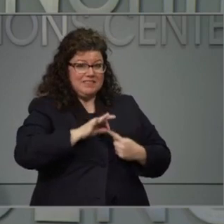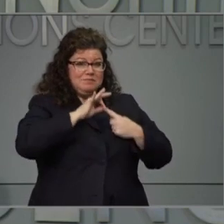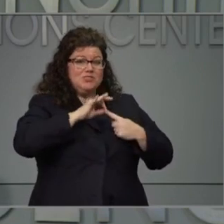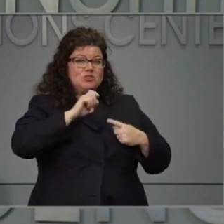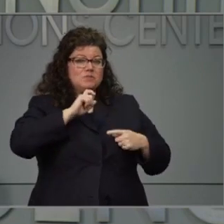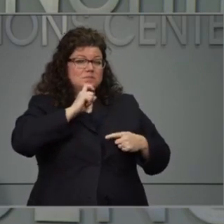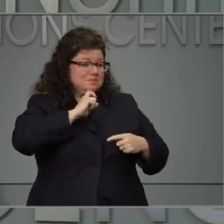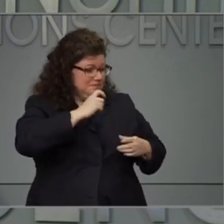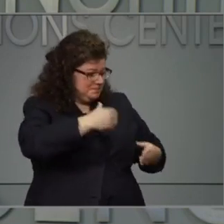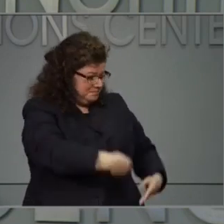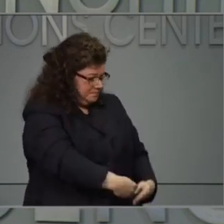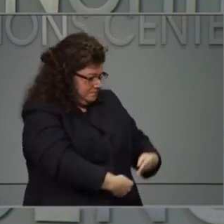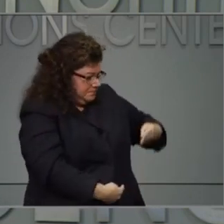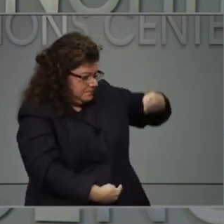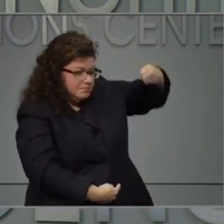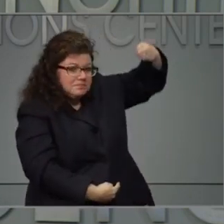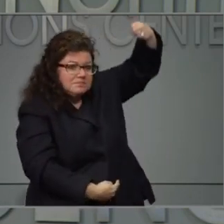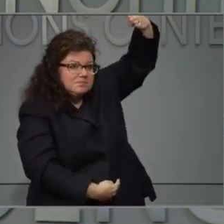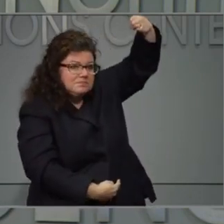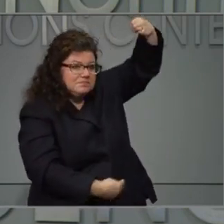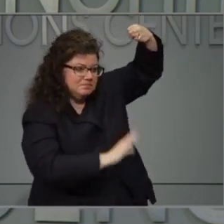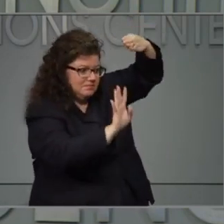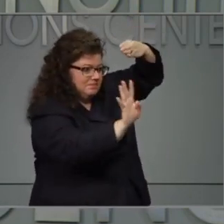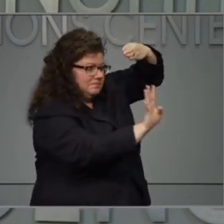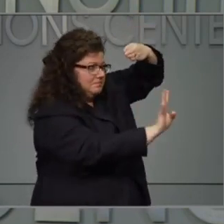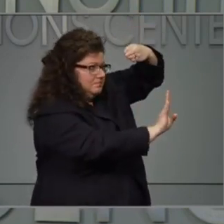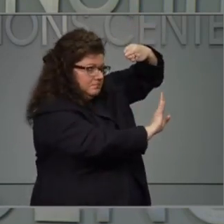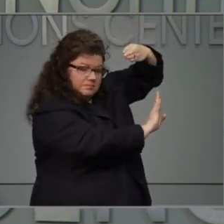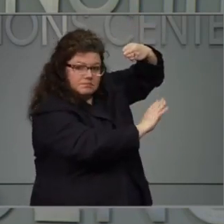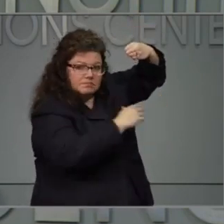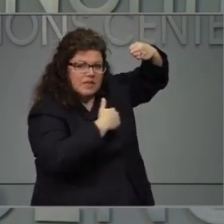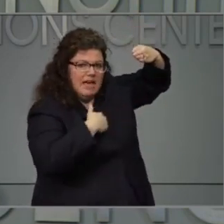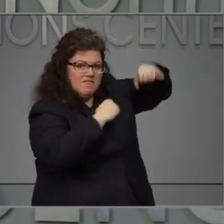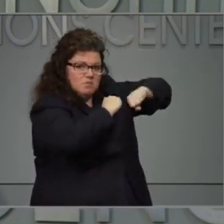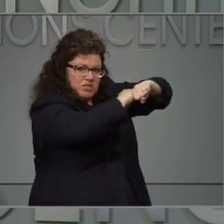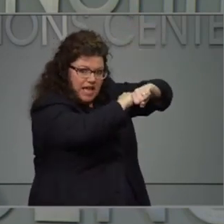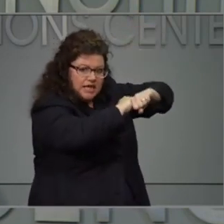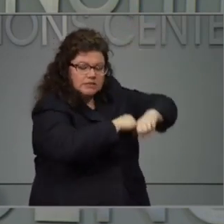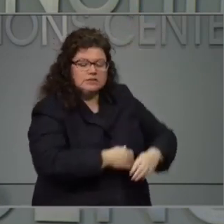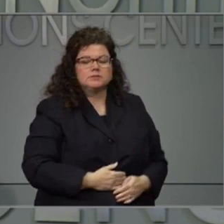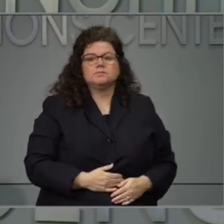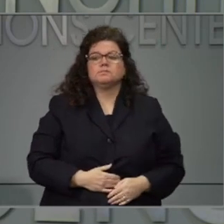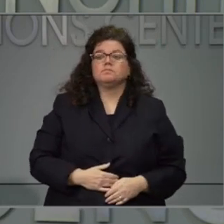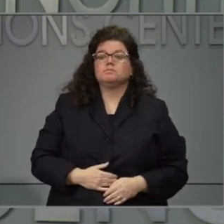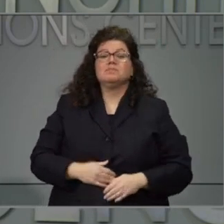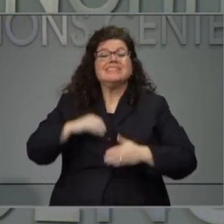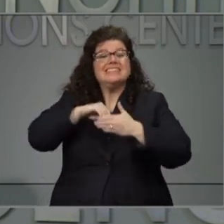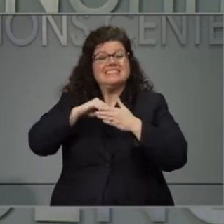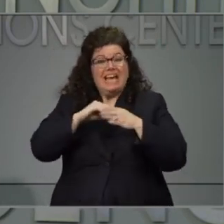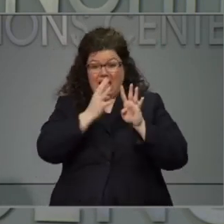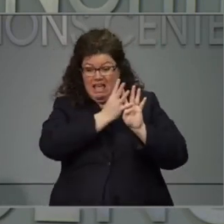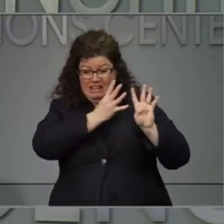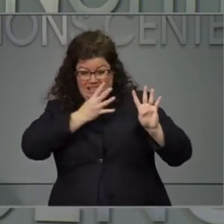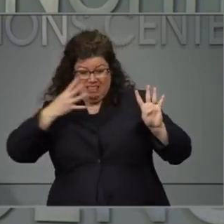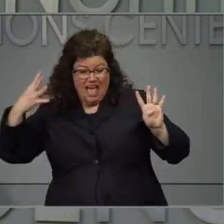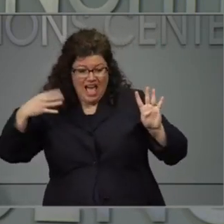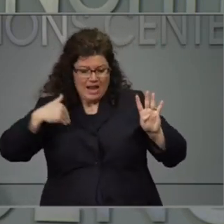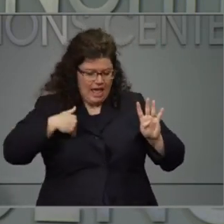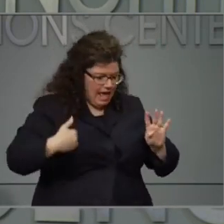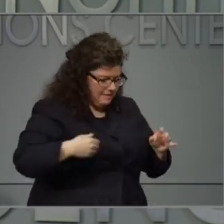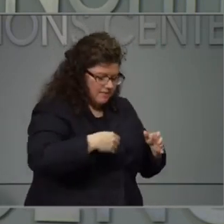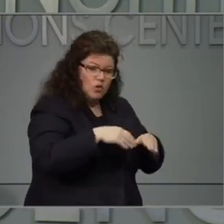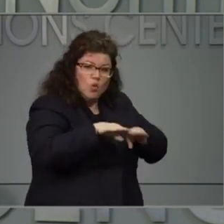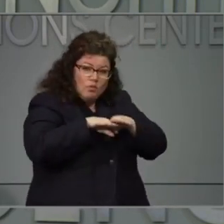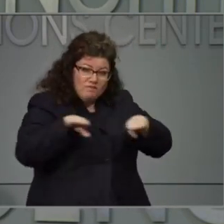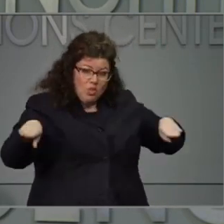And even the place where a line could form outside while waiting to try to get in, the spaces are marked